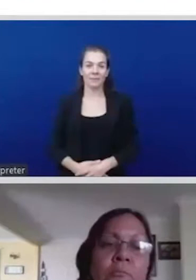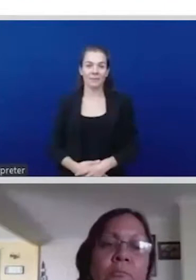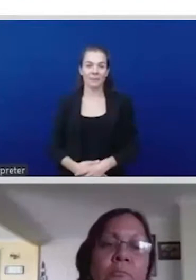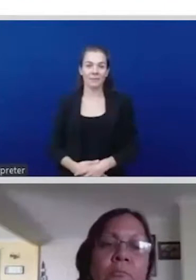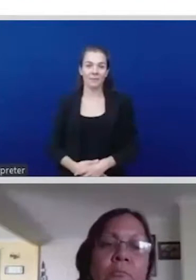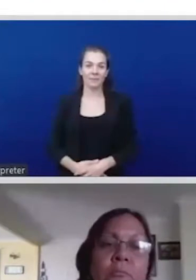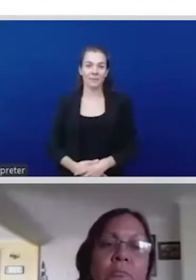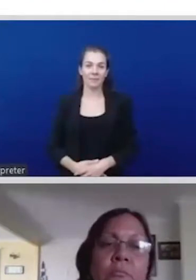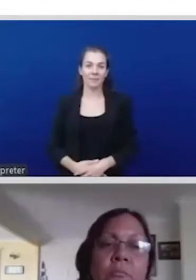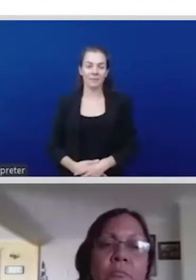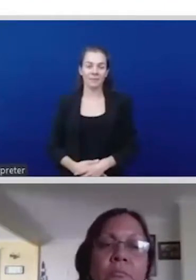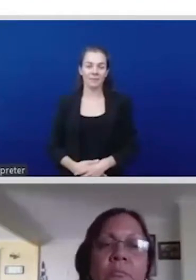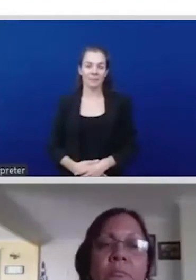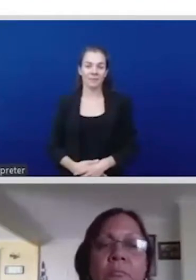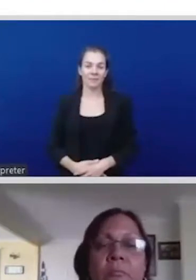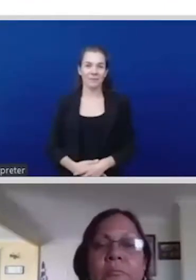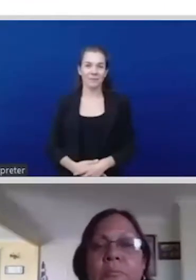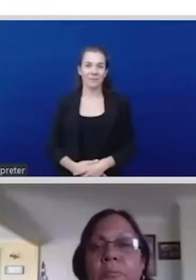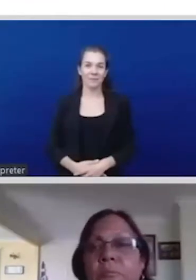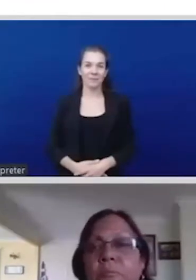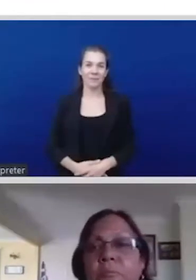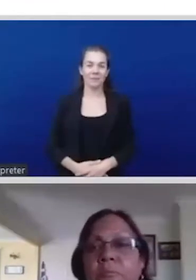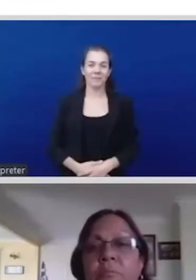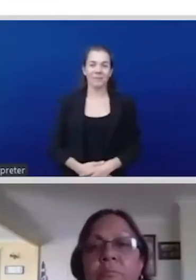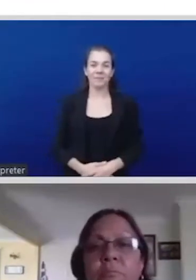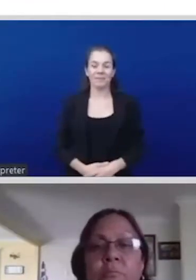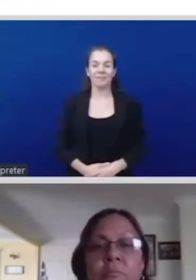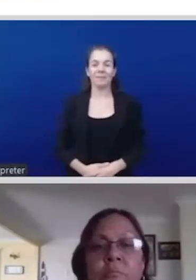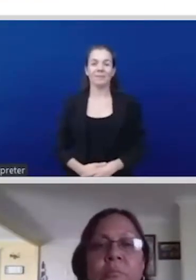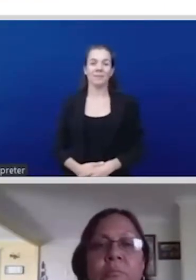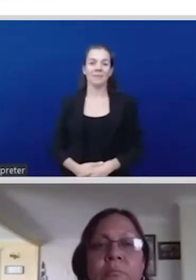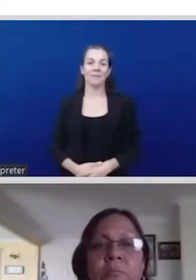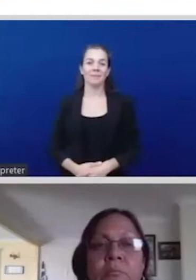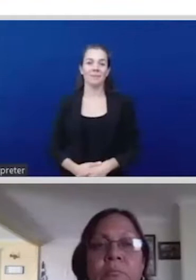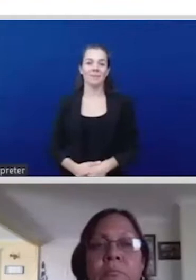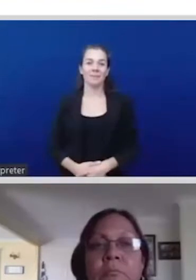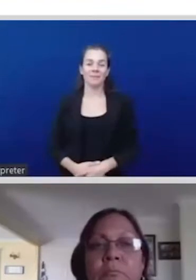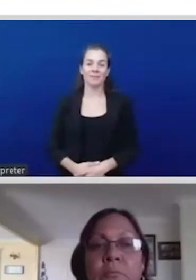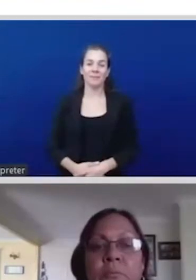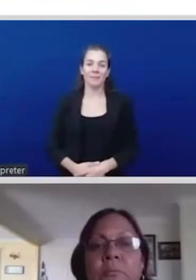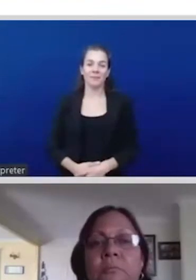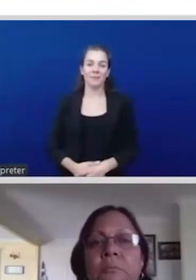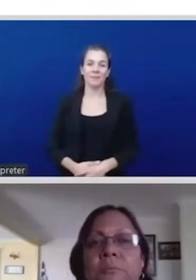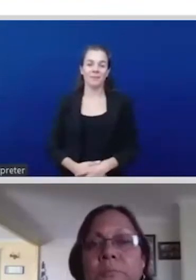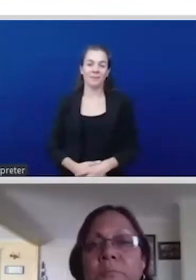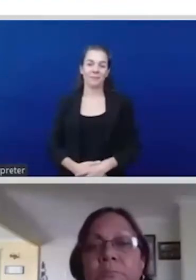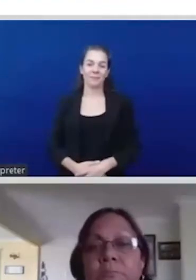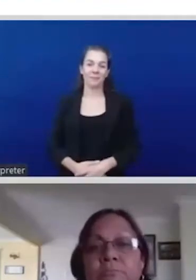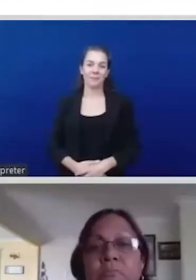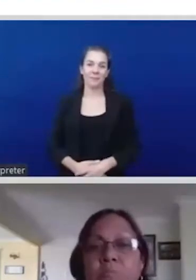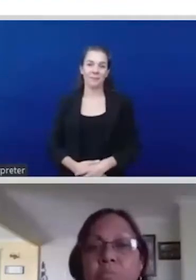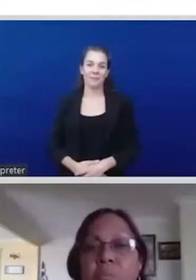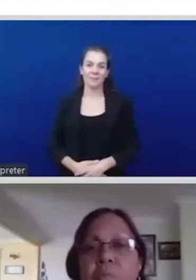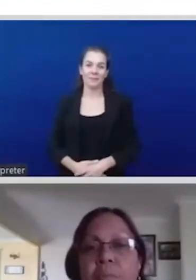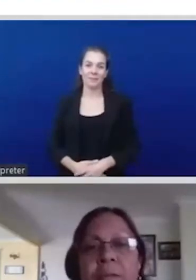that, you know, how these development and whatever challenges that are there in the development and in the democratic narratives, these women have played their